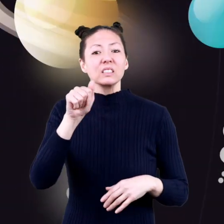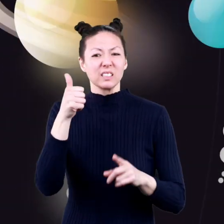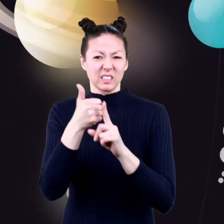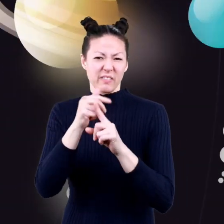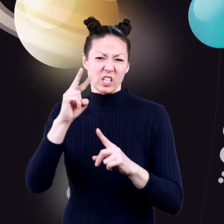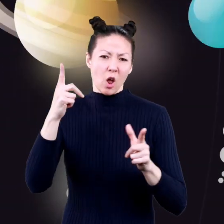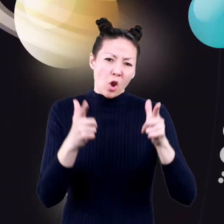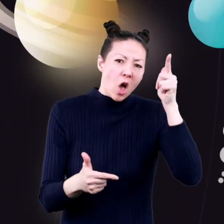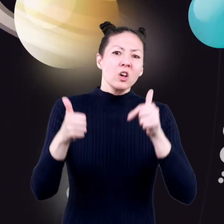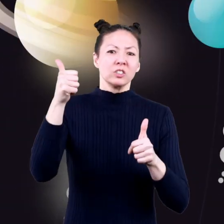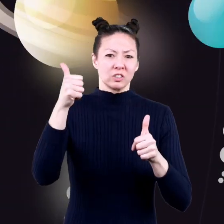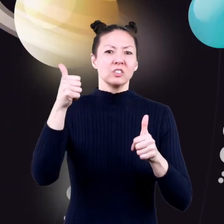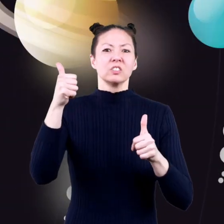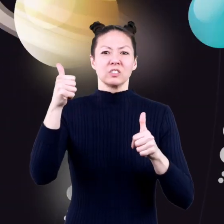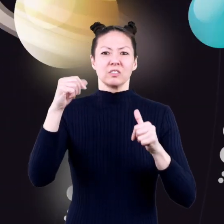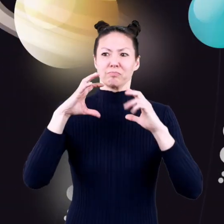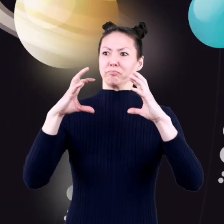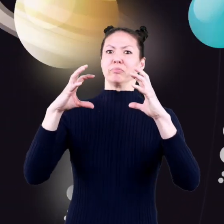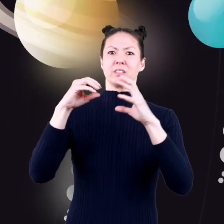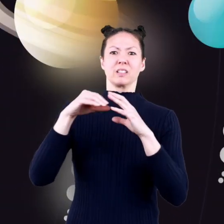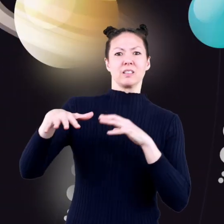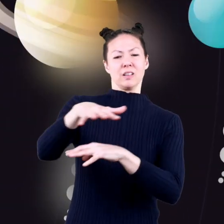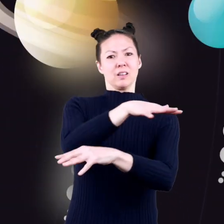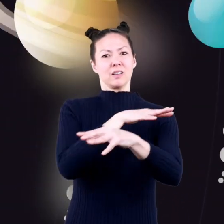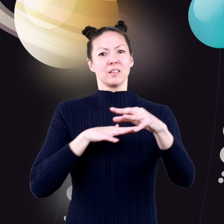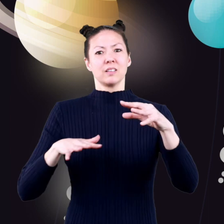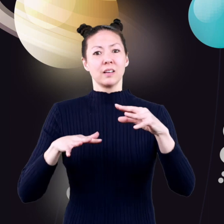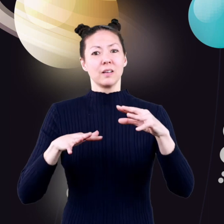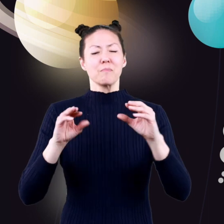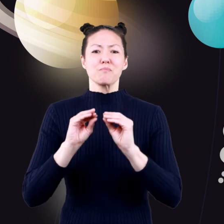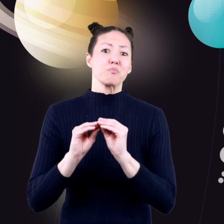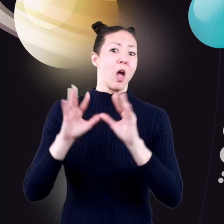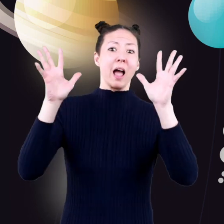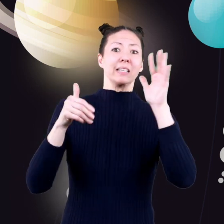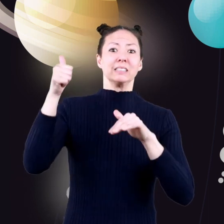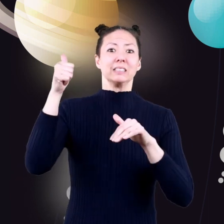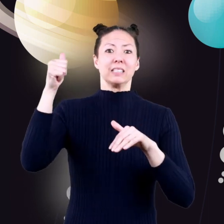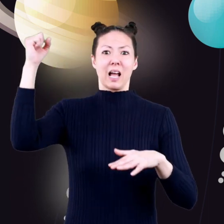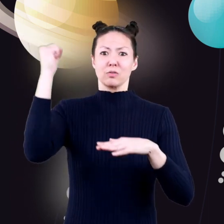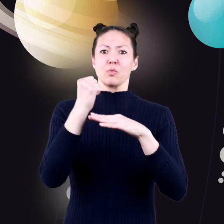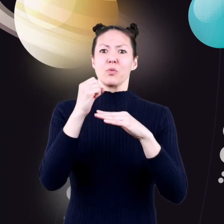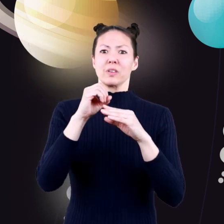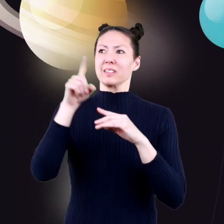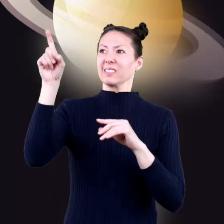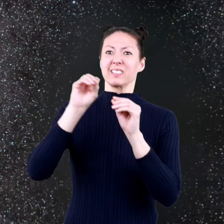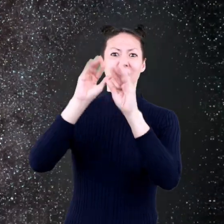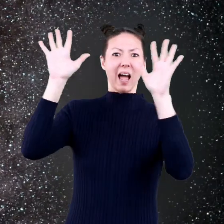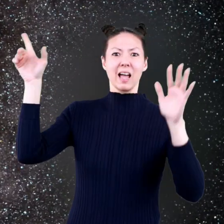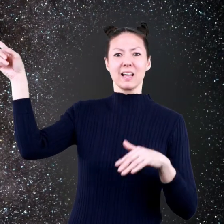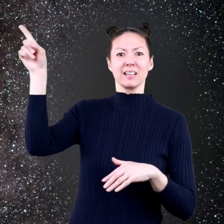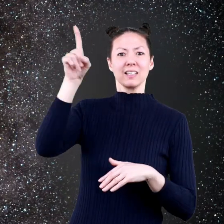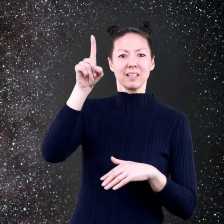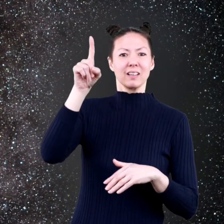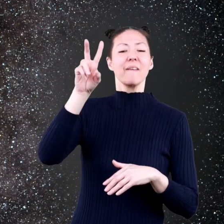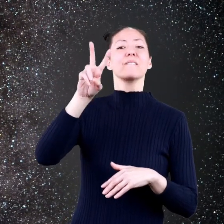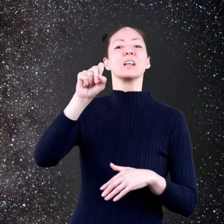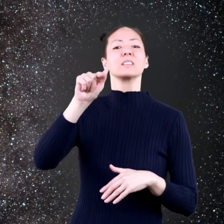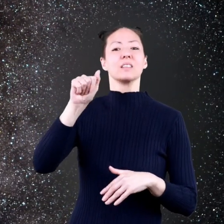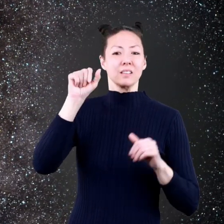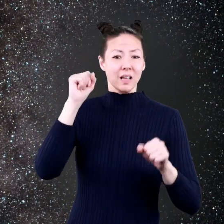Vesta is the second largest object in the asteroid belt. It is also the brightest asteroid in the sky.